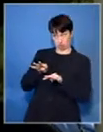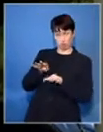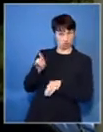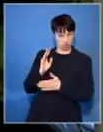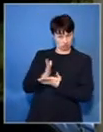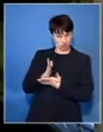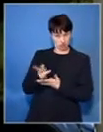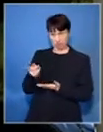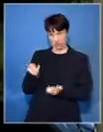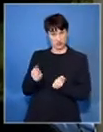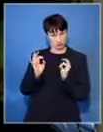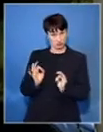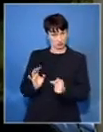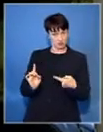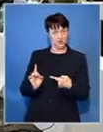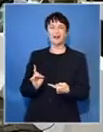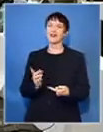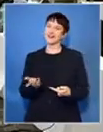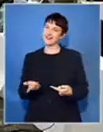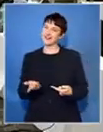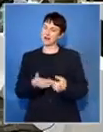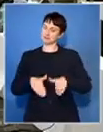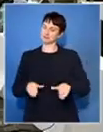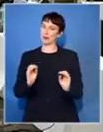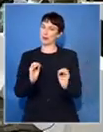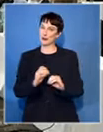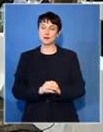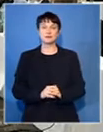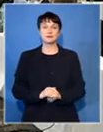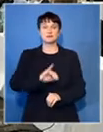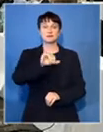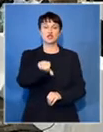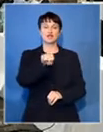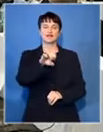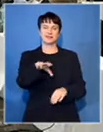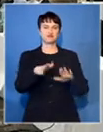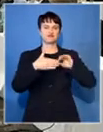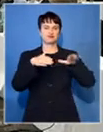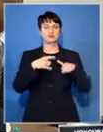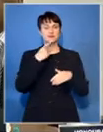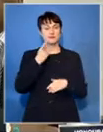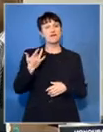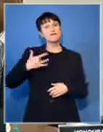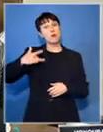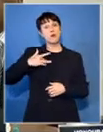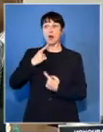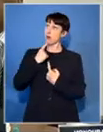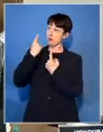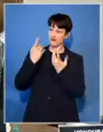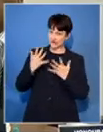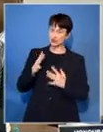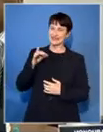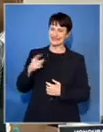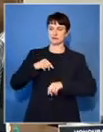of their objectivity. The JSC says it only investigates when a formal complaint has been